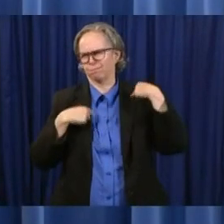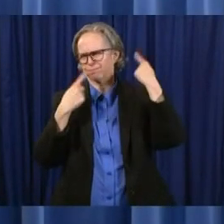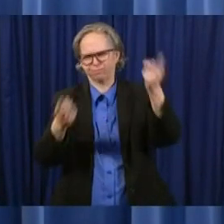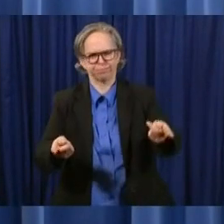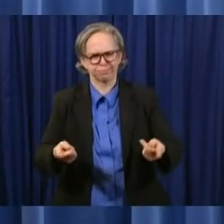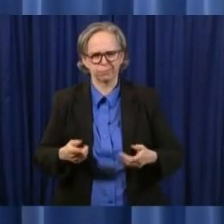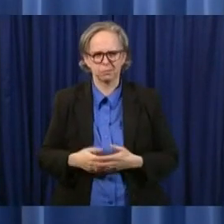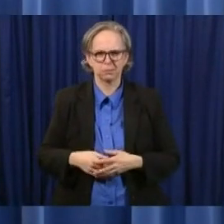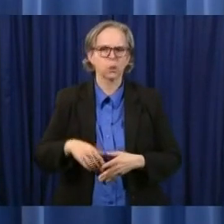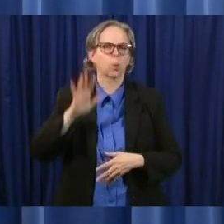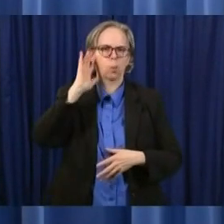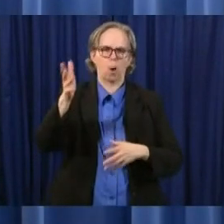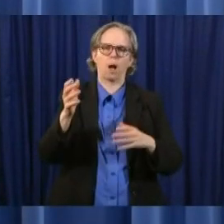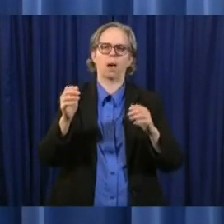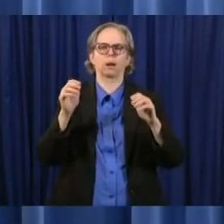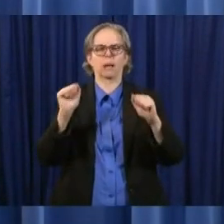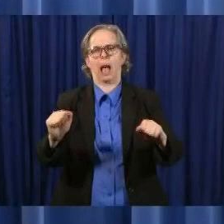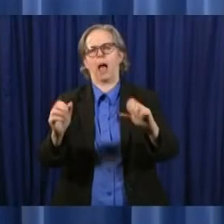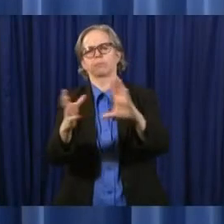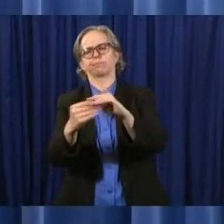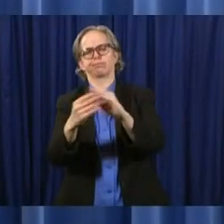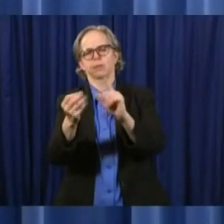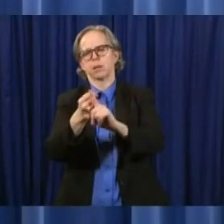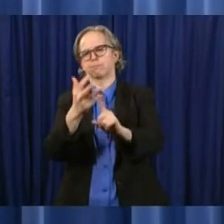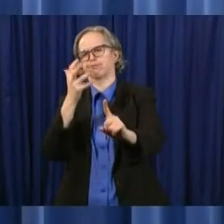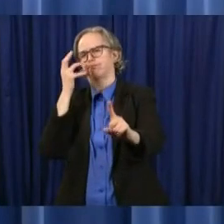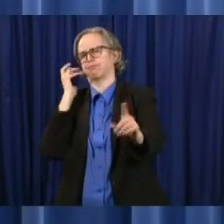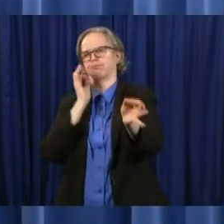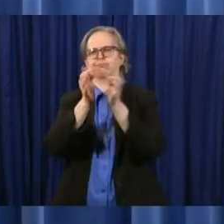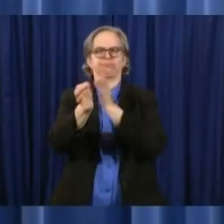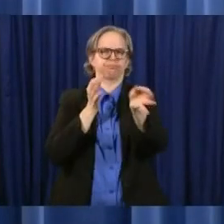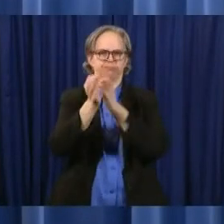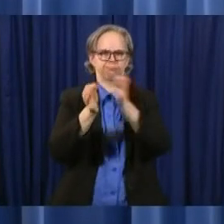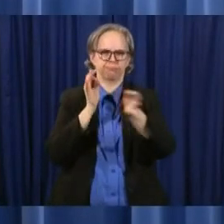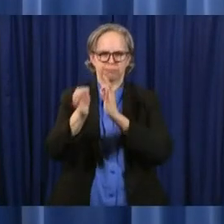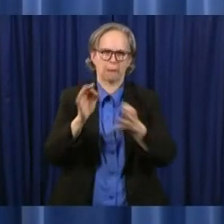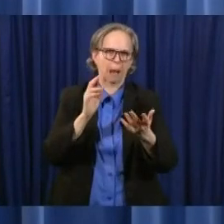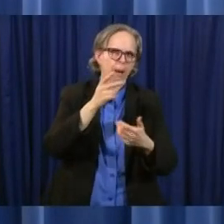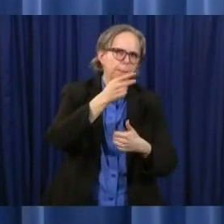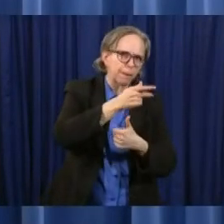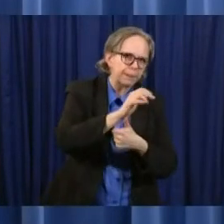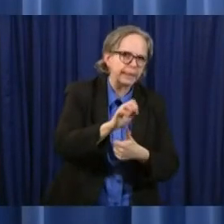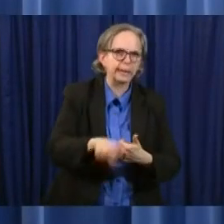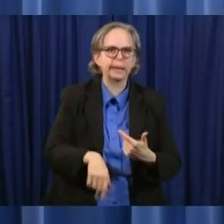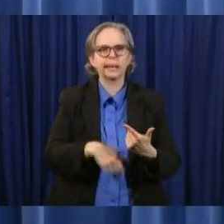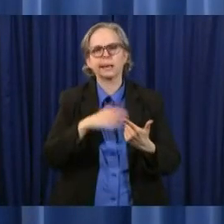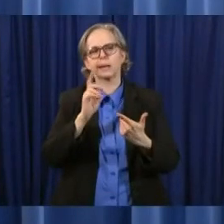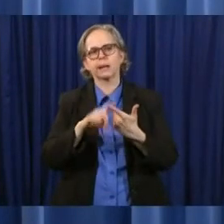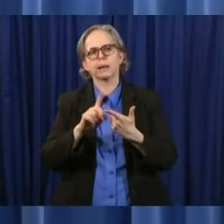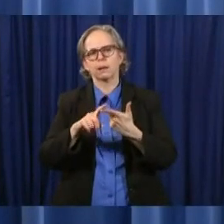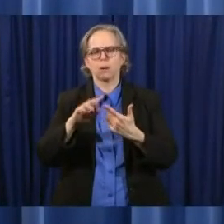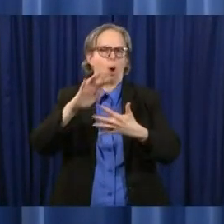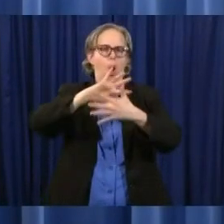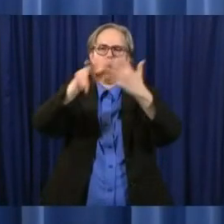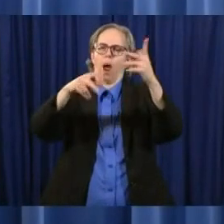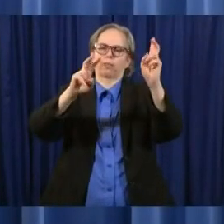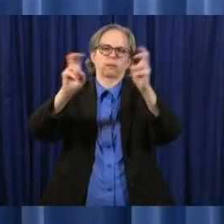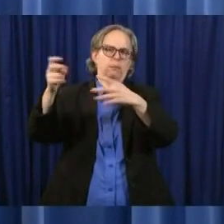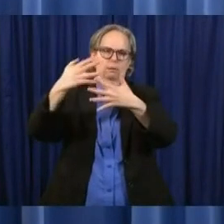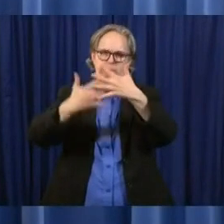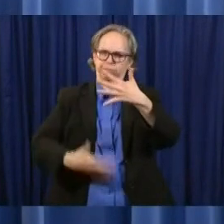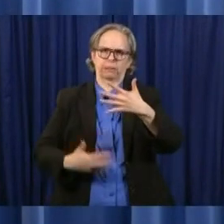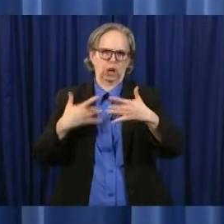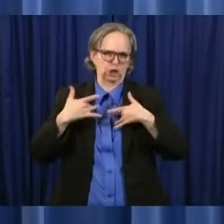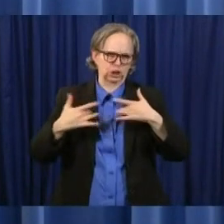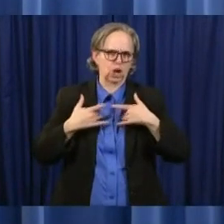explain exactly what we're doing in regard to ppe but not only ppe uh all the other things that that we're doing in